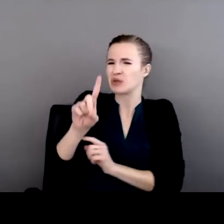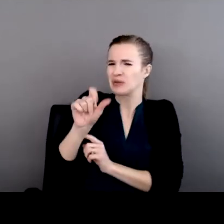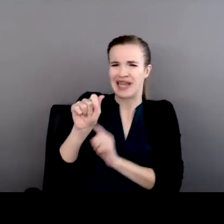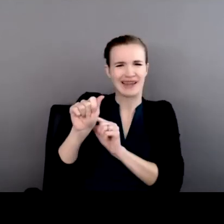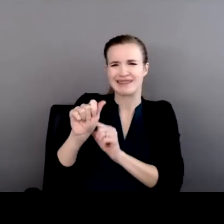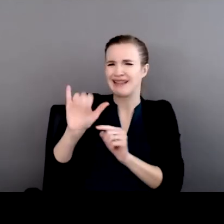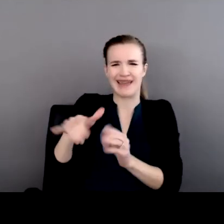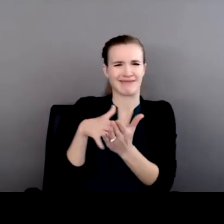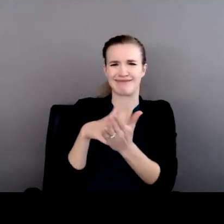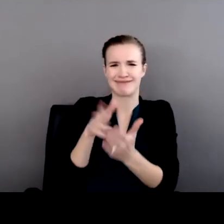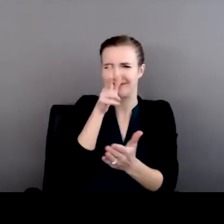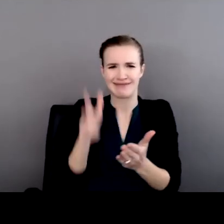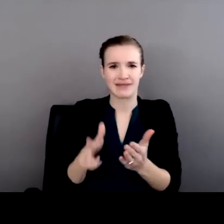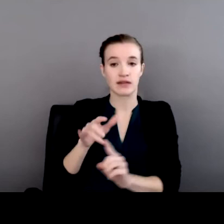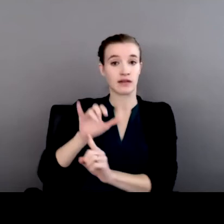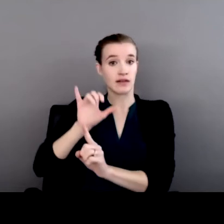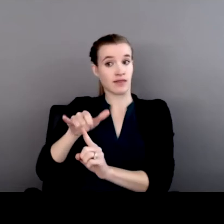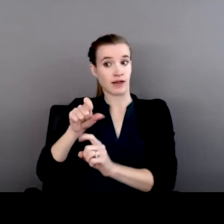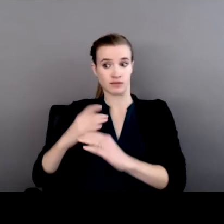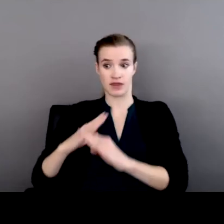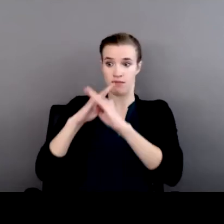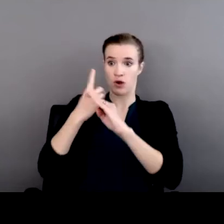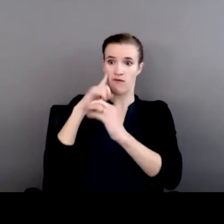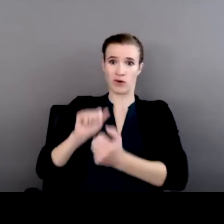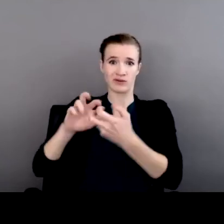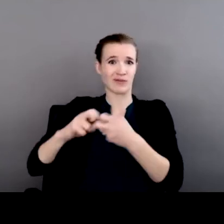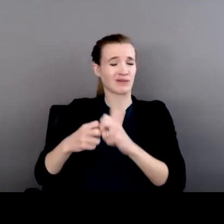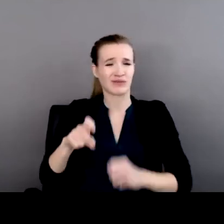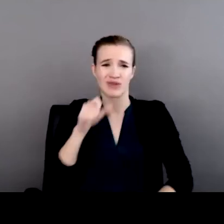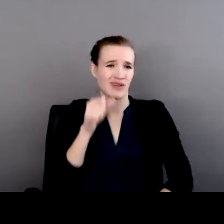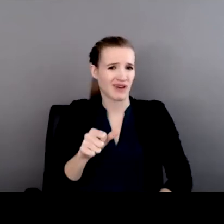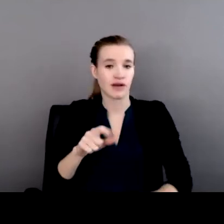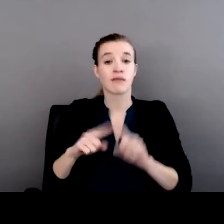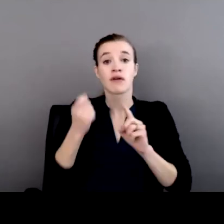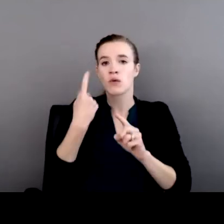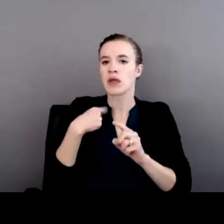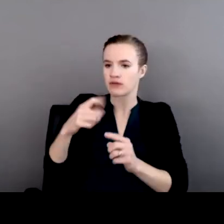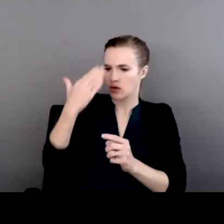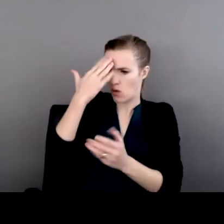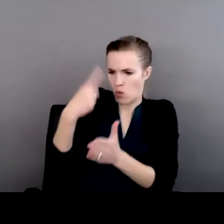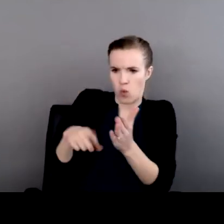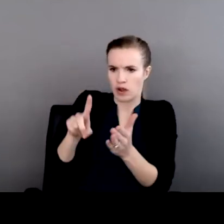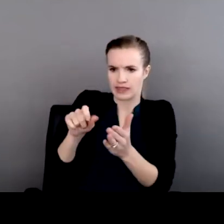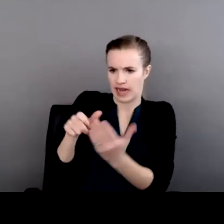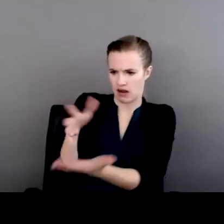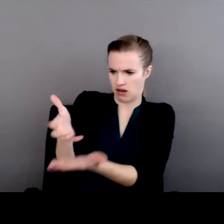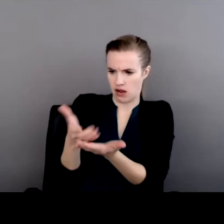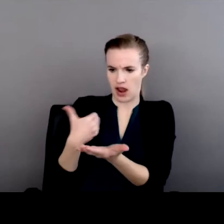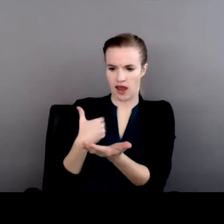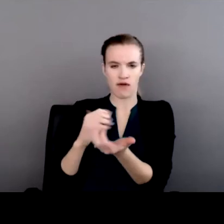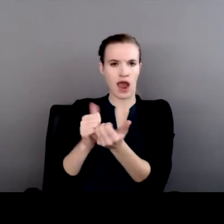the barrier to addressing the problem. Still, we must know what the data is and how the data is reported,